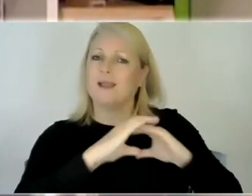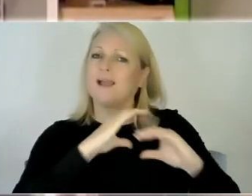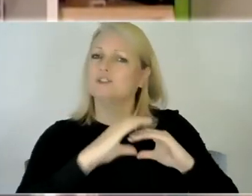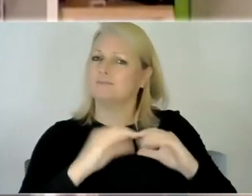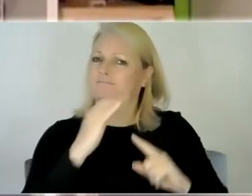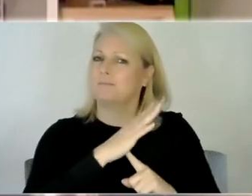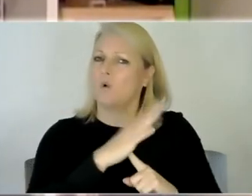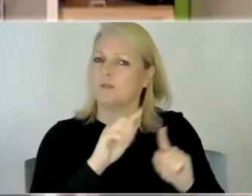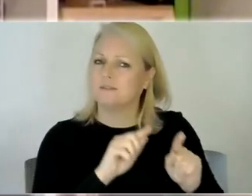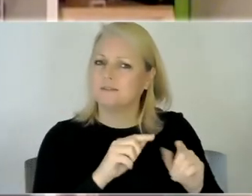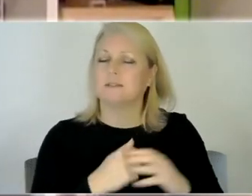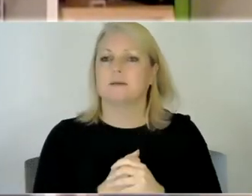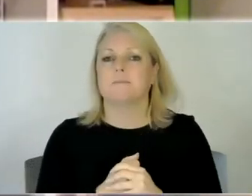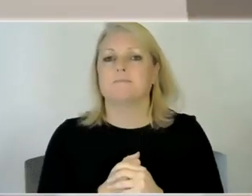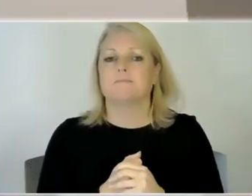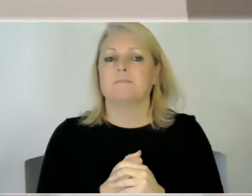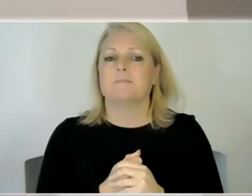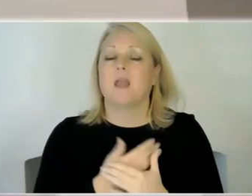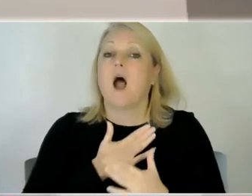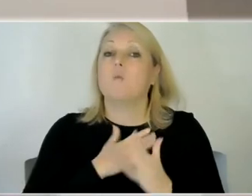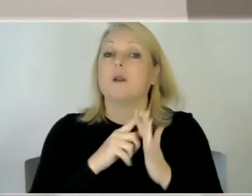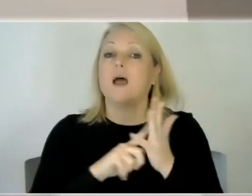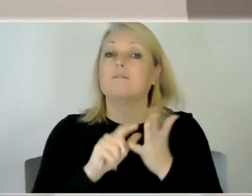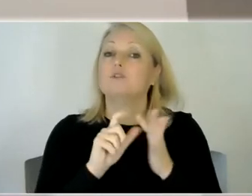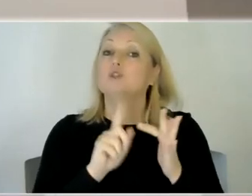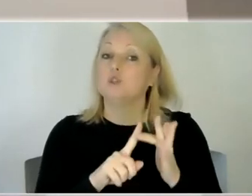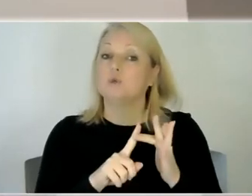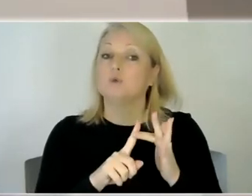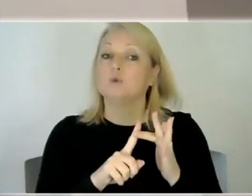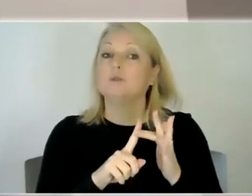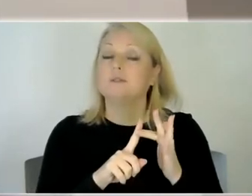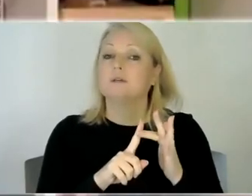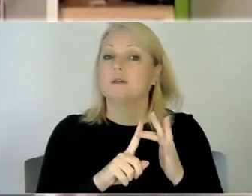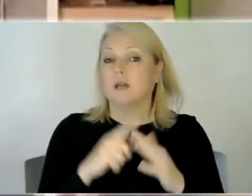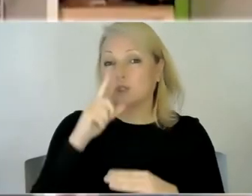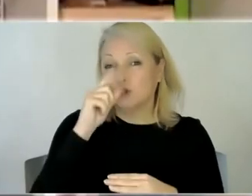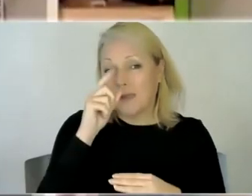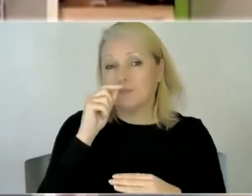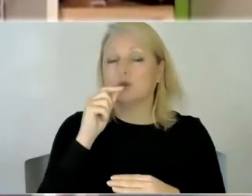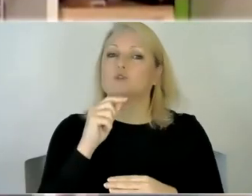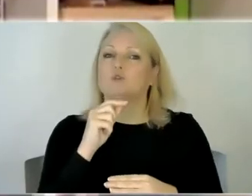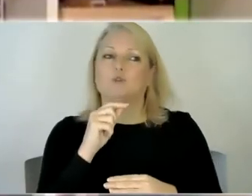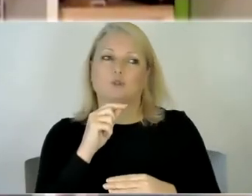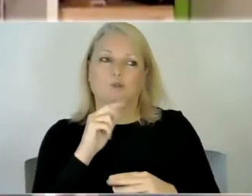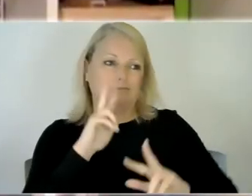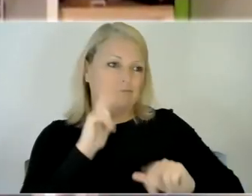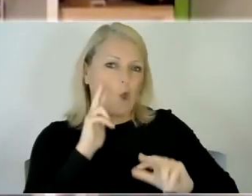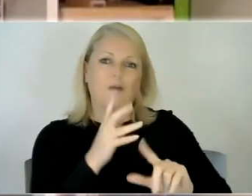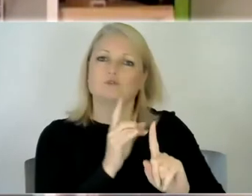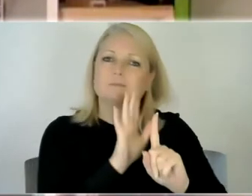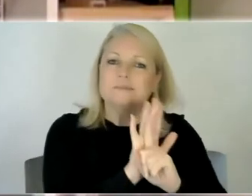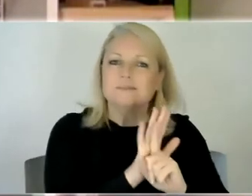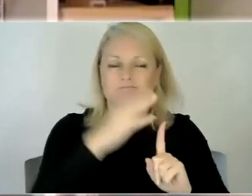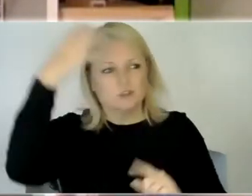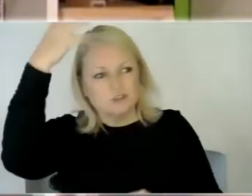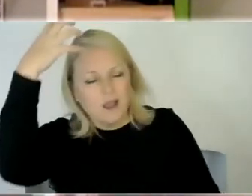love uh jude to be able to take a lot more personal care of himself um